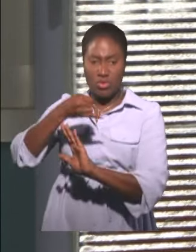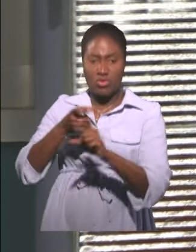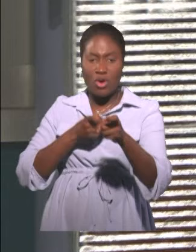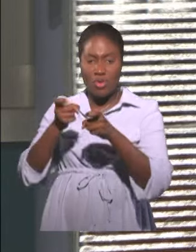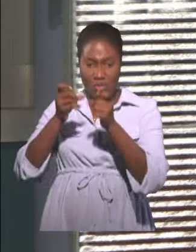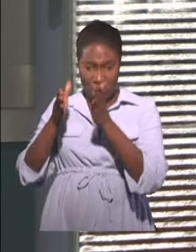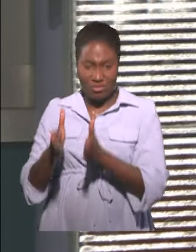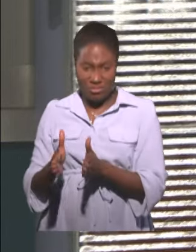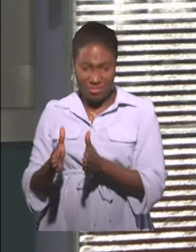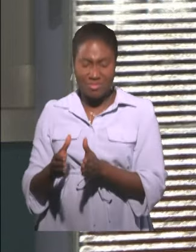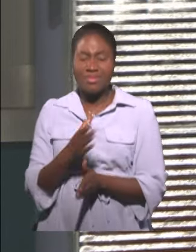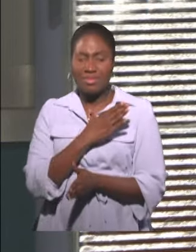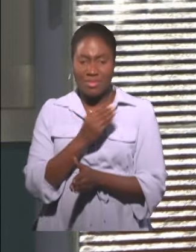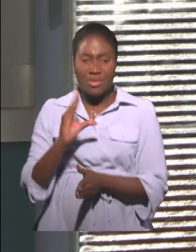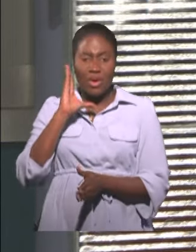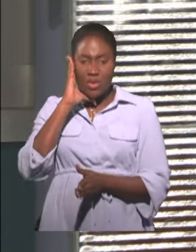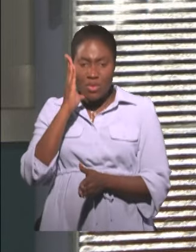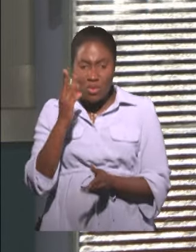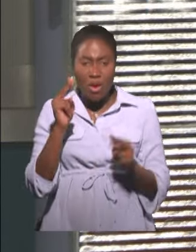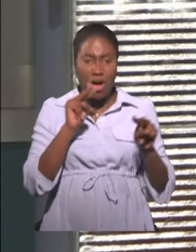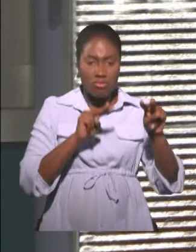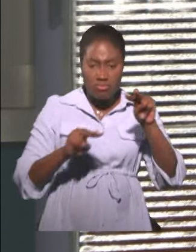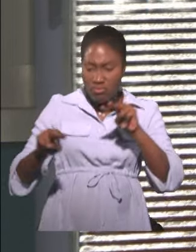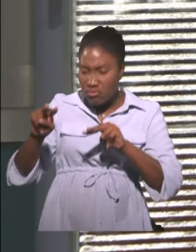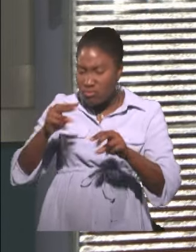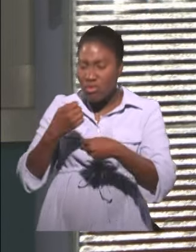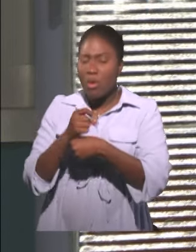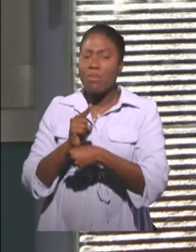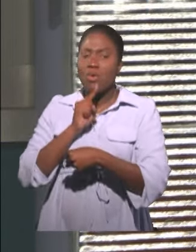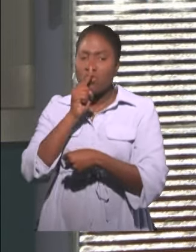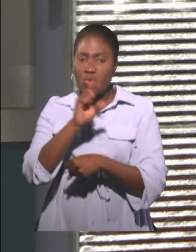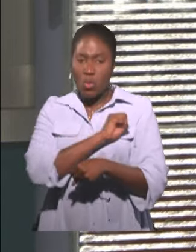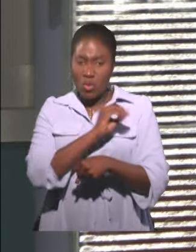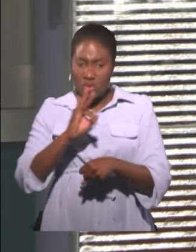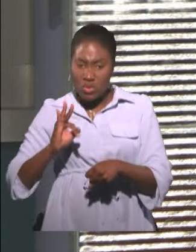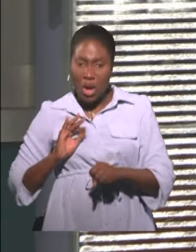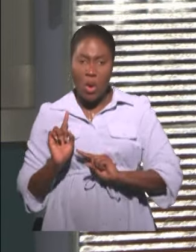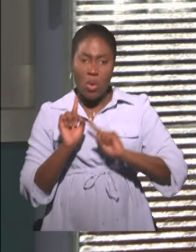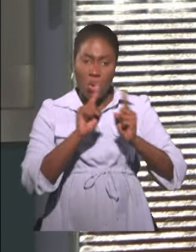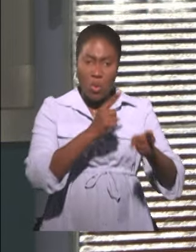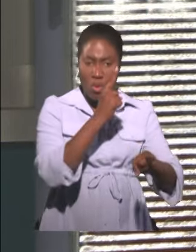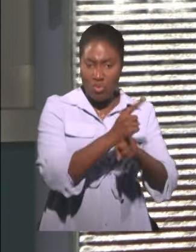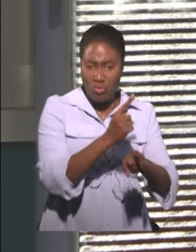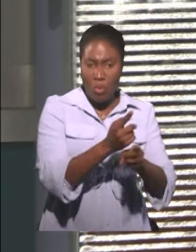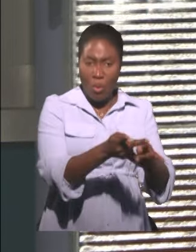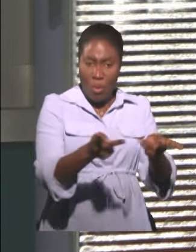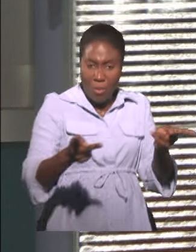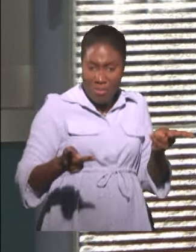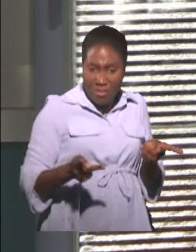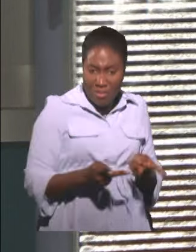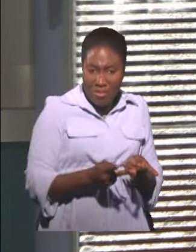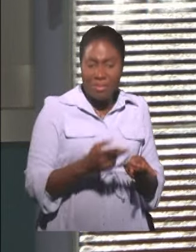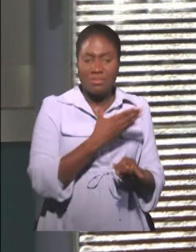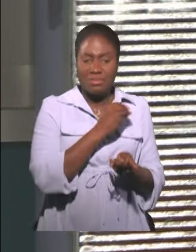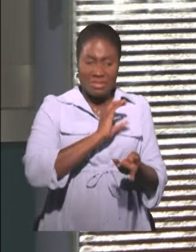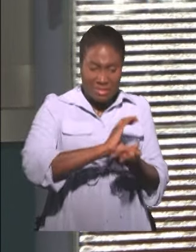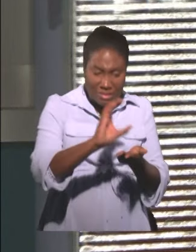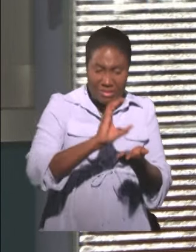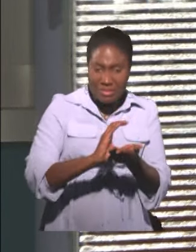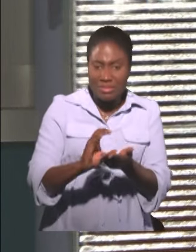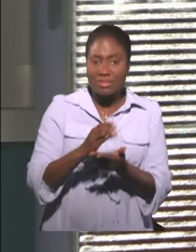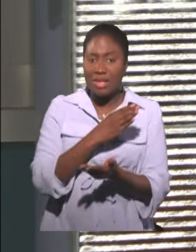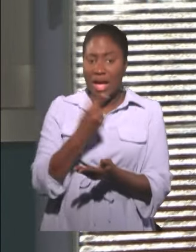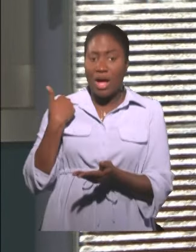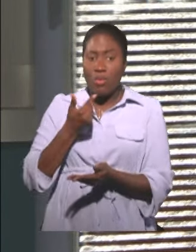will sort of take on a coordinating function, make sure the teams are in the right places. We have asked the municipal corporations to submit lists